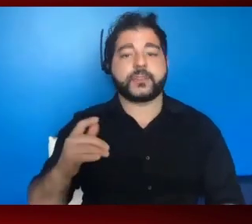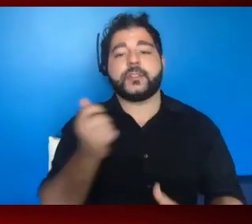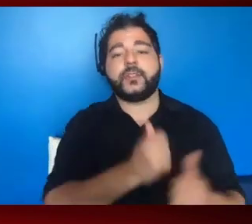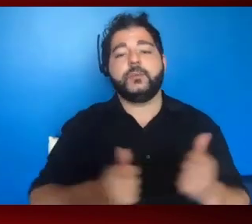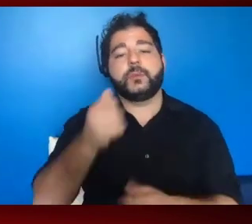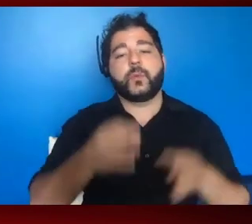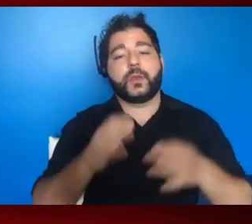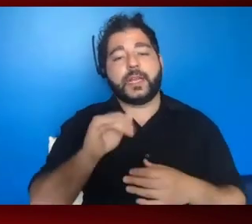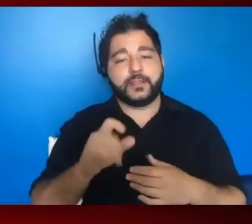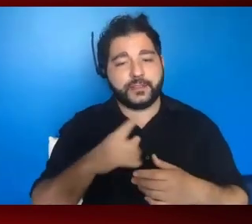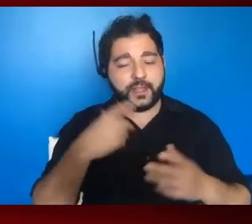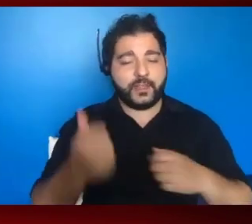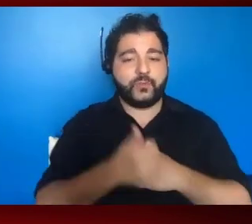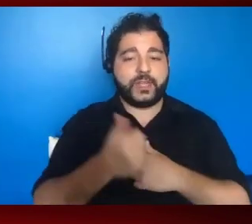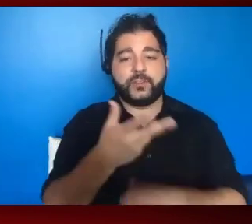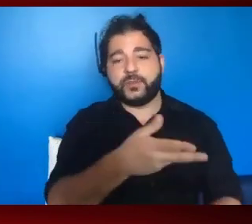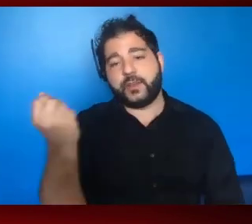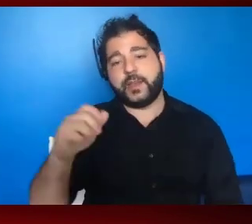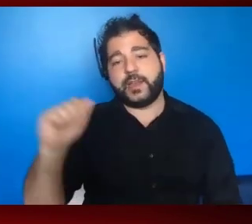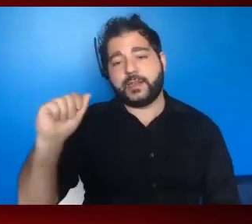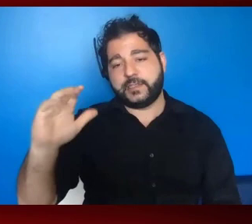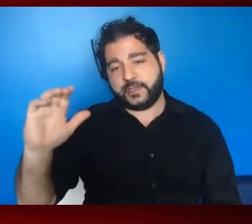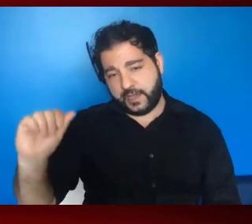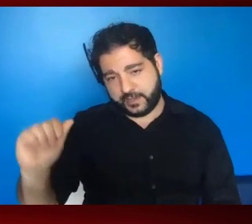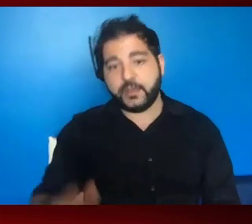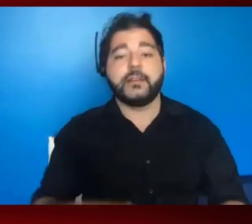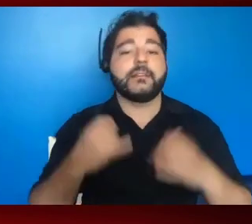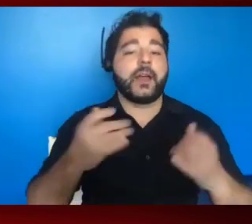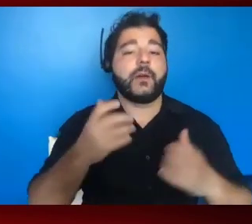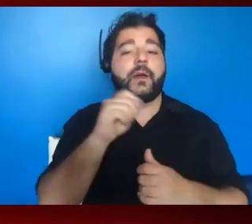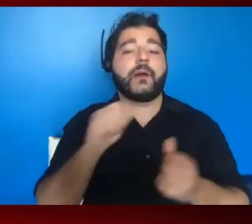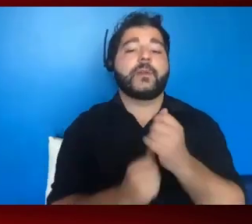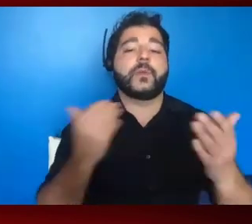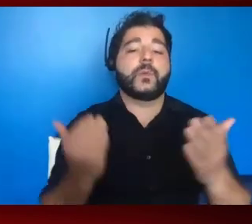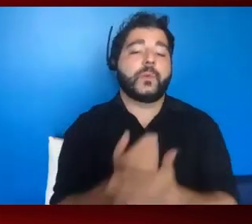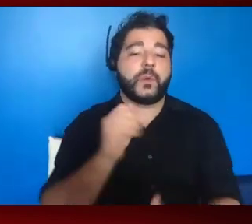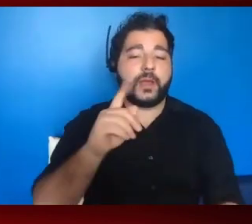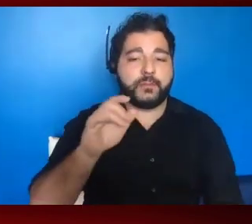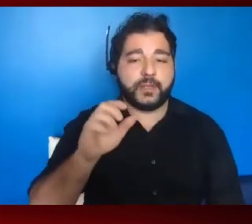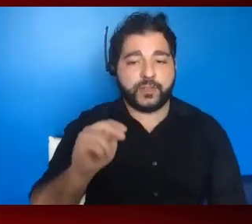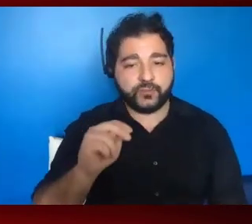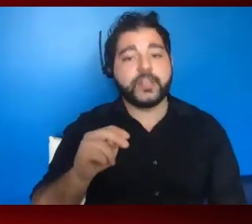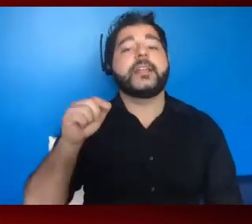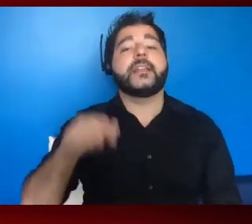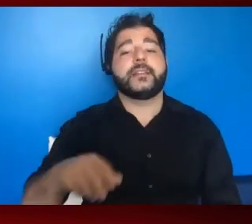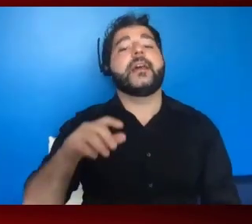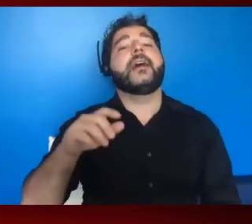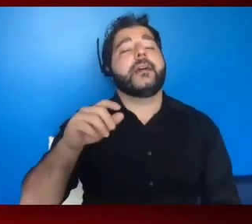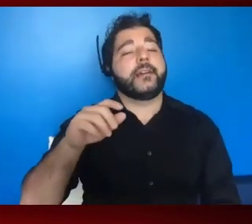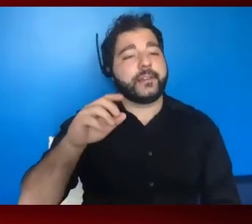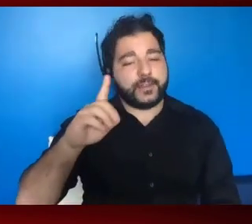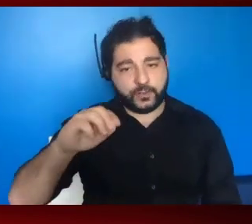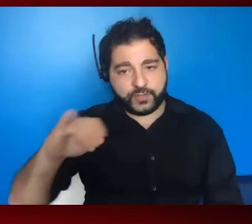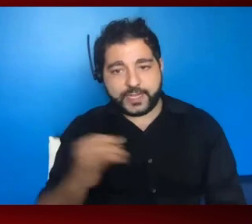again threatens to take away the entire Affordable Care Act. Now, under the new administration, Department of Justice is once again defending the ACA in court.